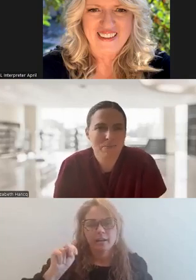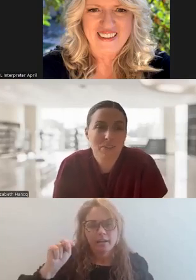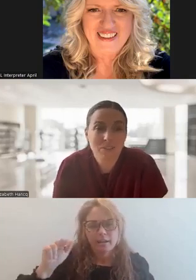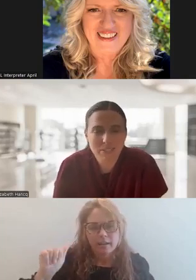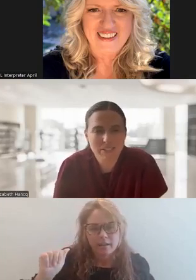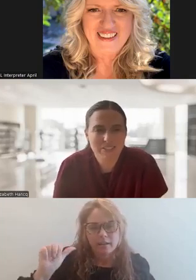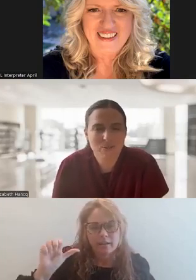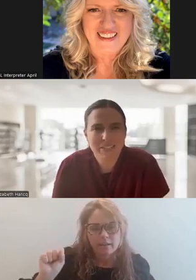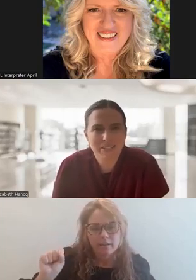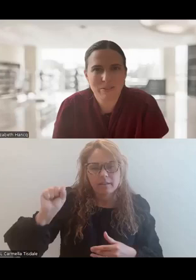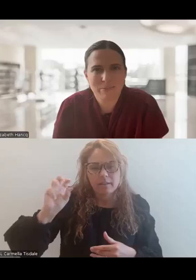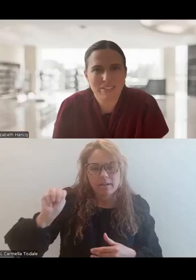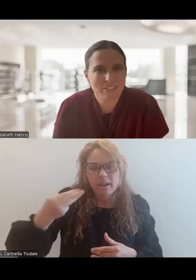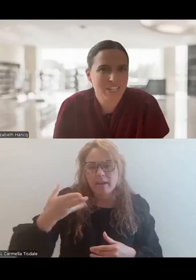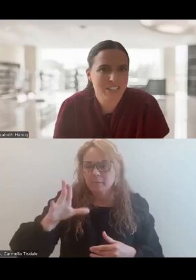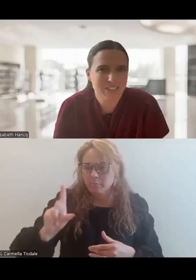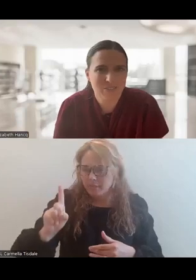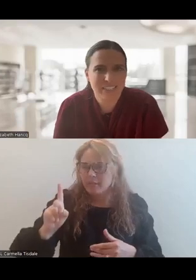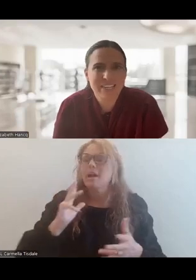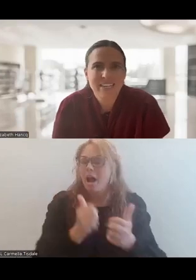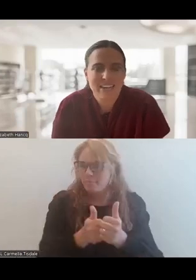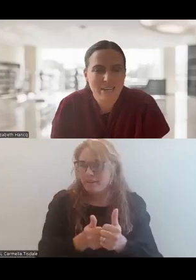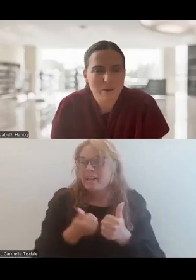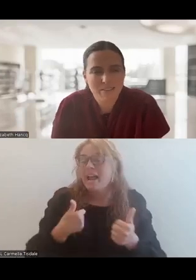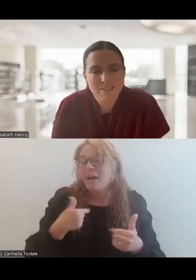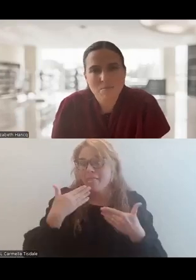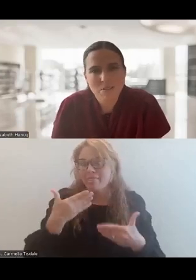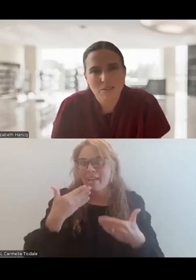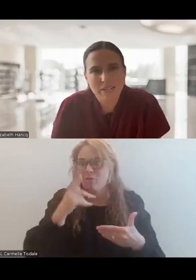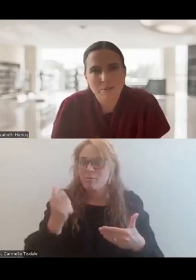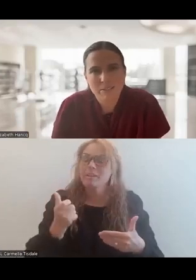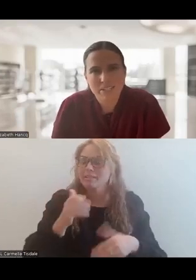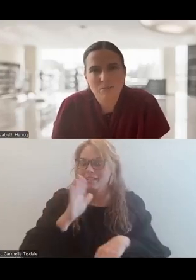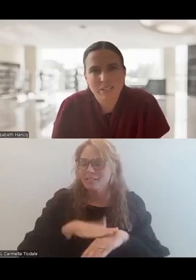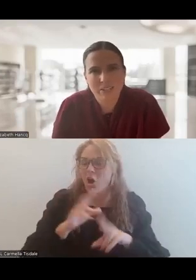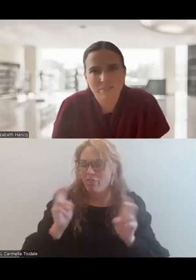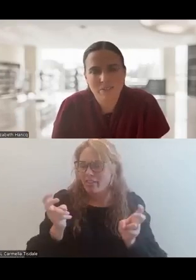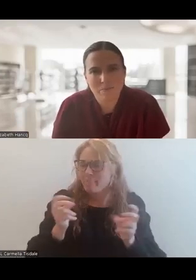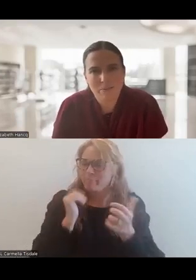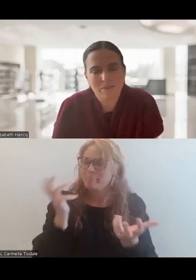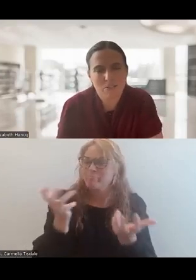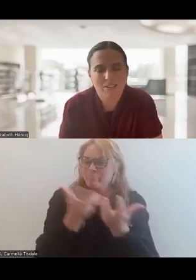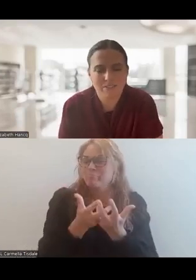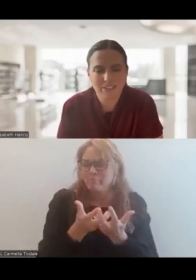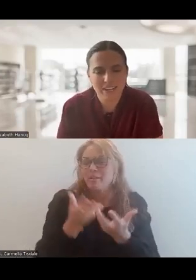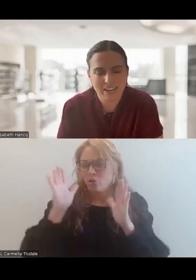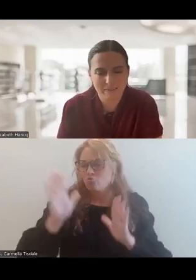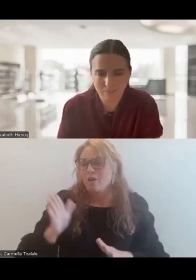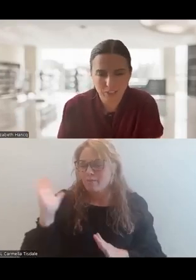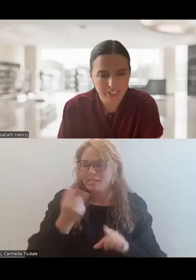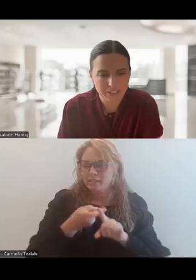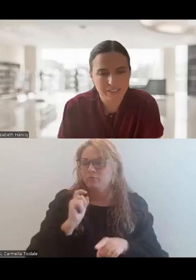week. And I'm thrilled to be doing so because what I'm here to share, I think, is really on theme with the great presentation we heard from Jennifer